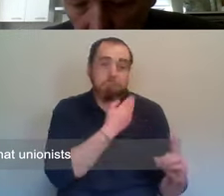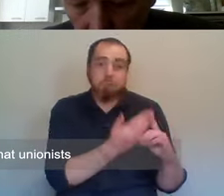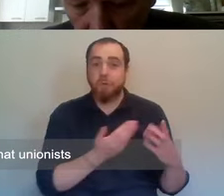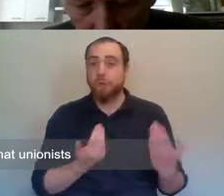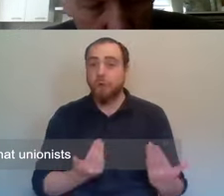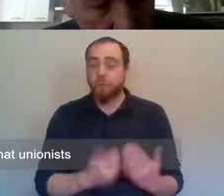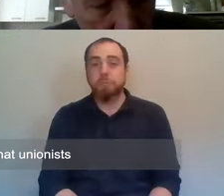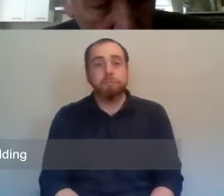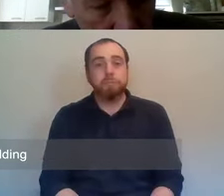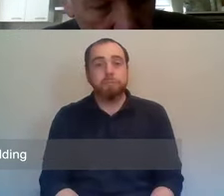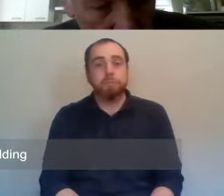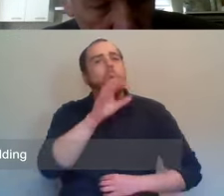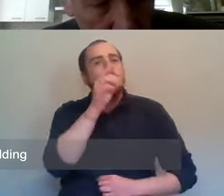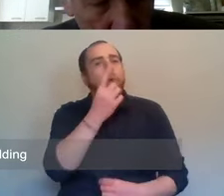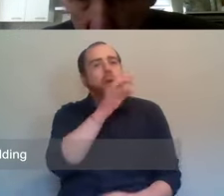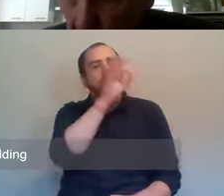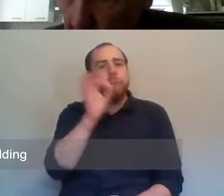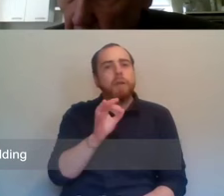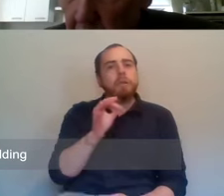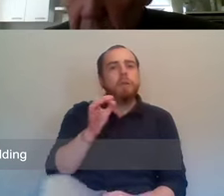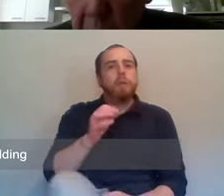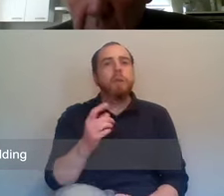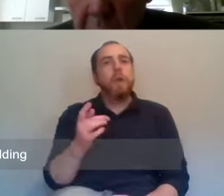Unionists failed at nation building?